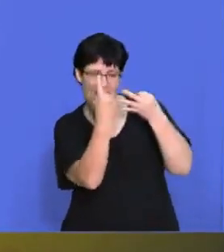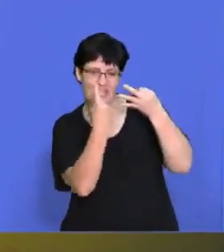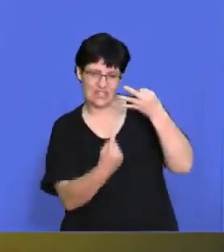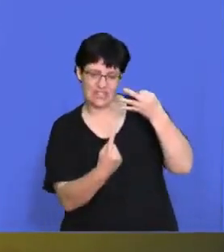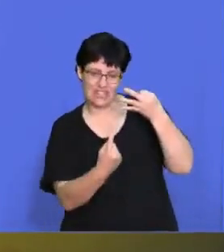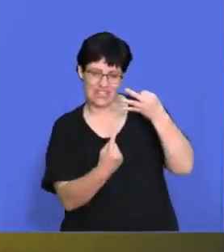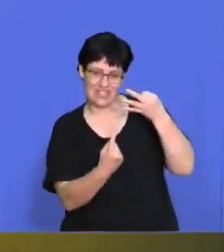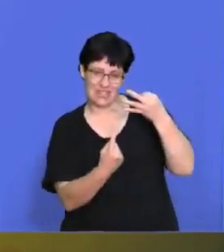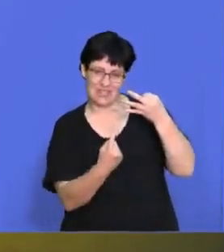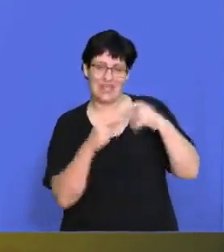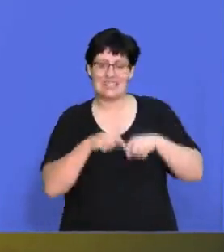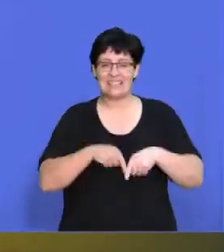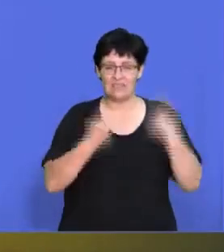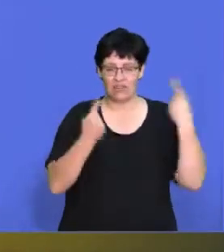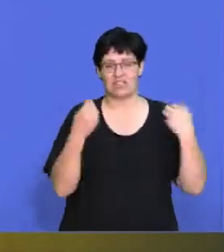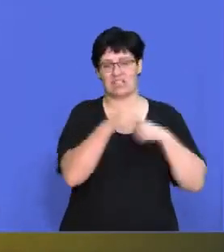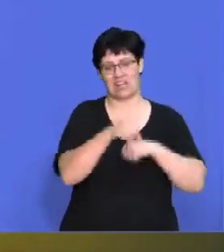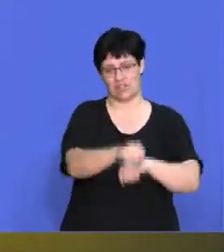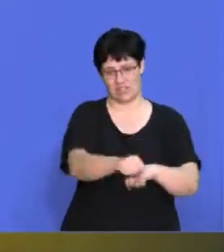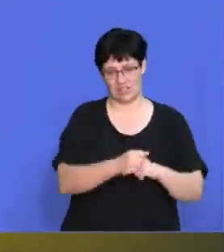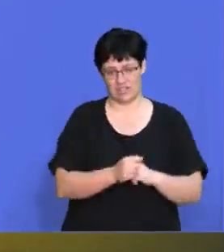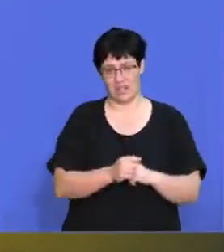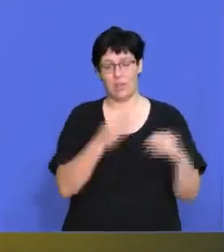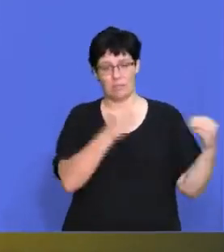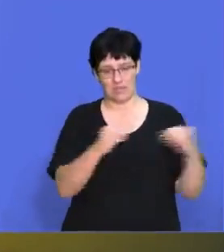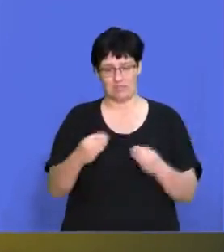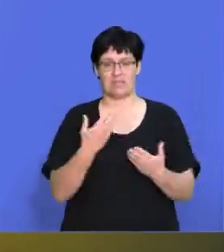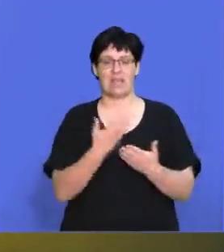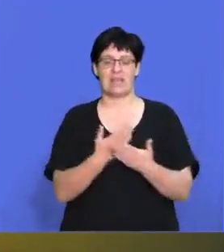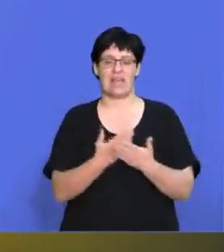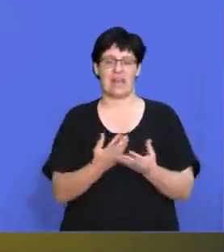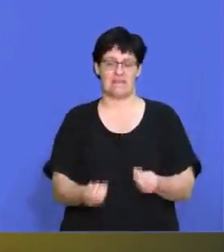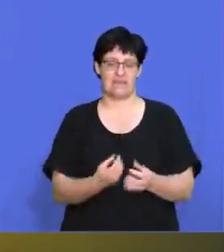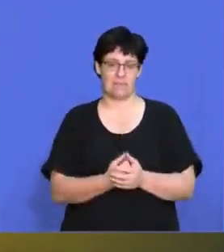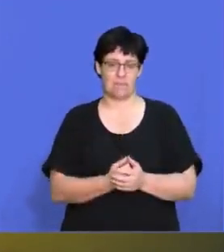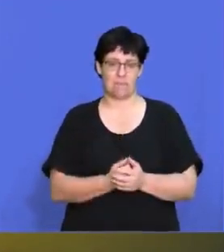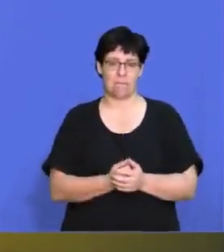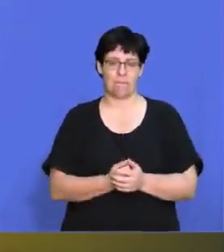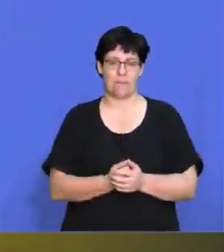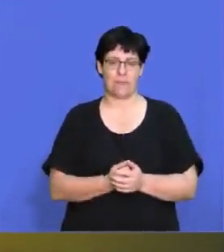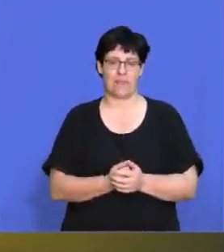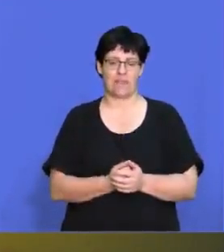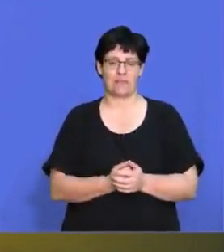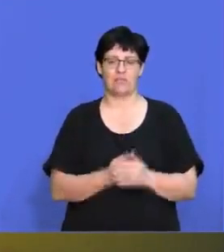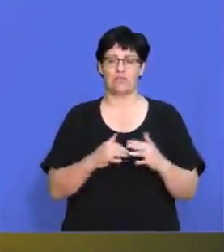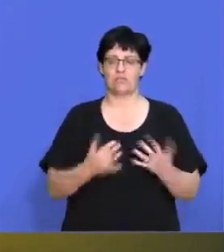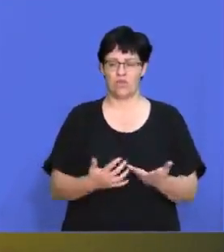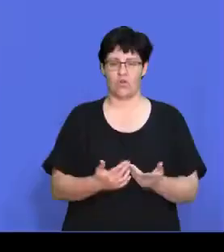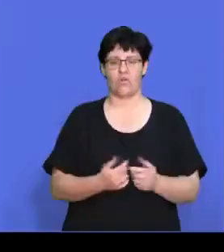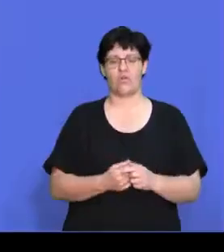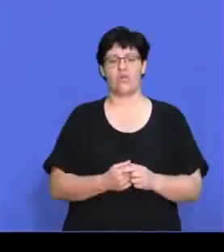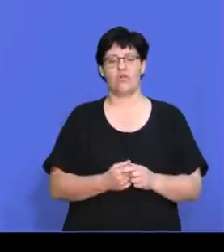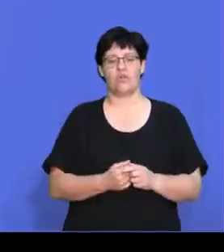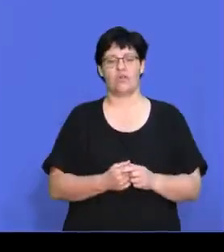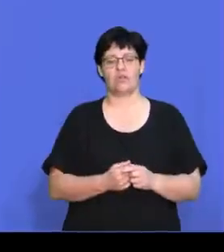all the different types of strategies that a business can have. All right, so